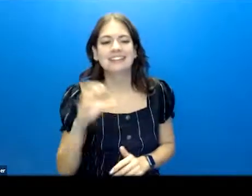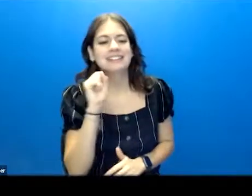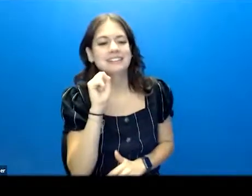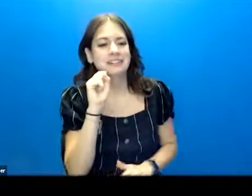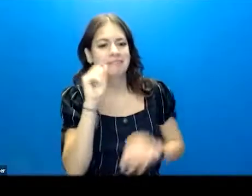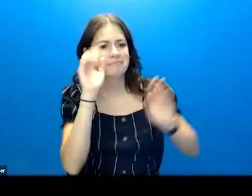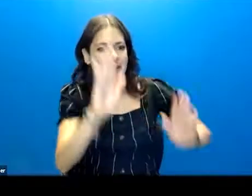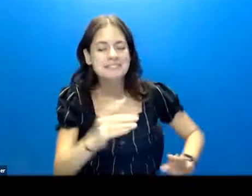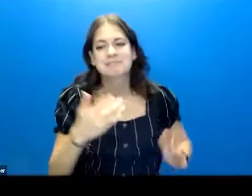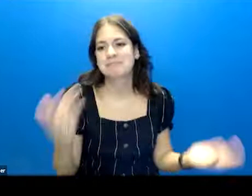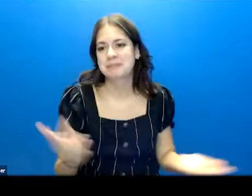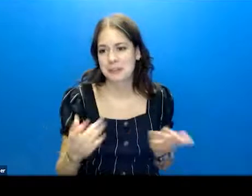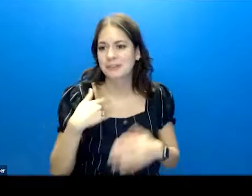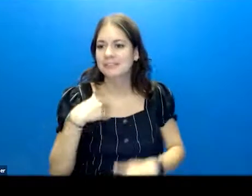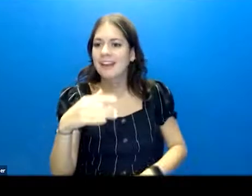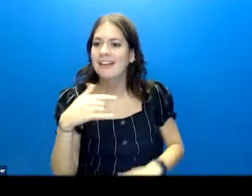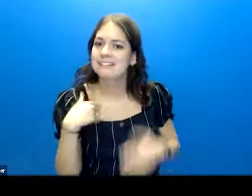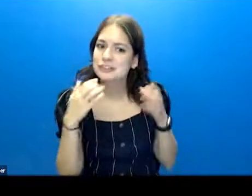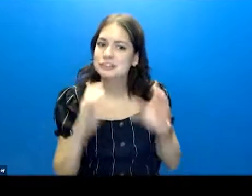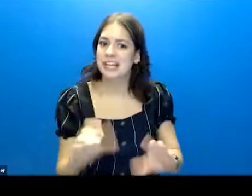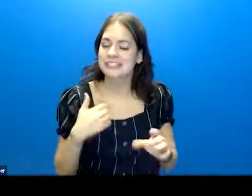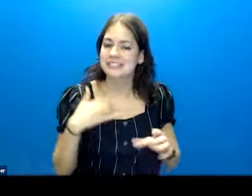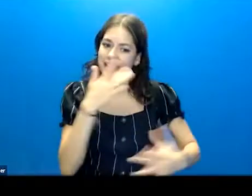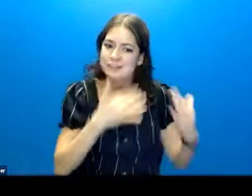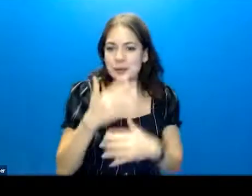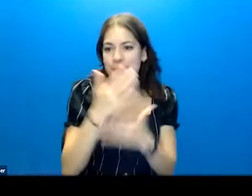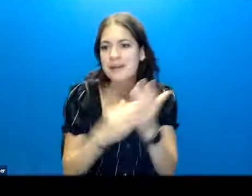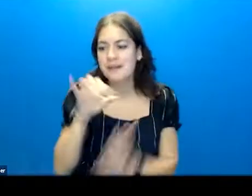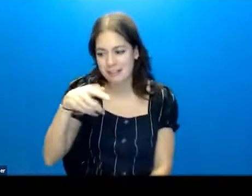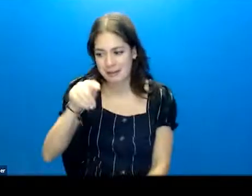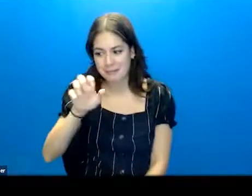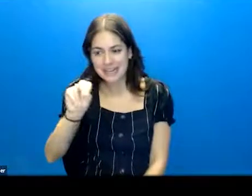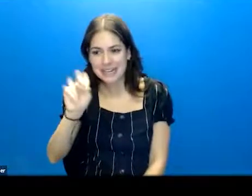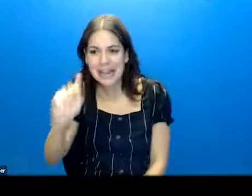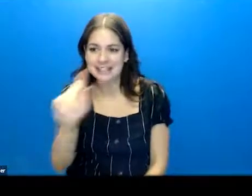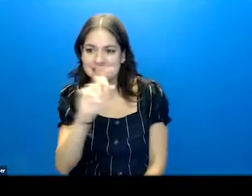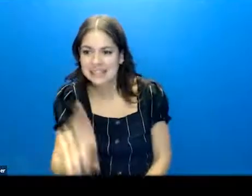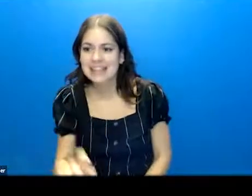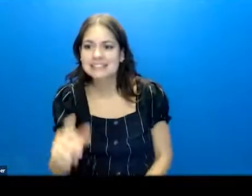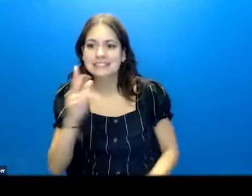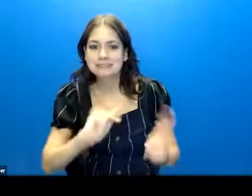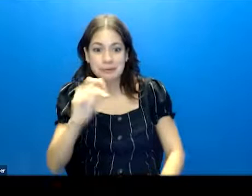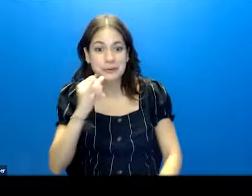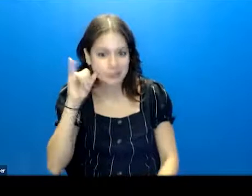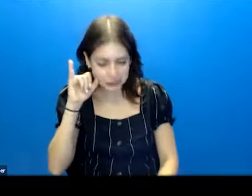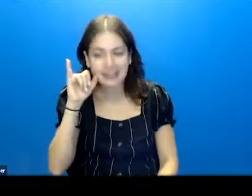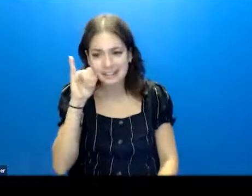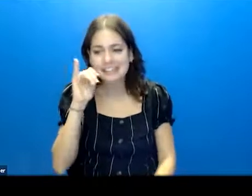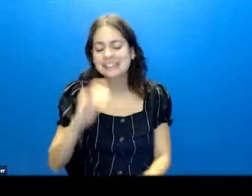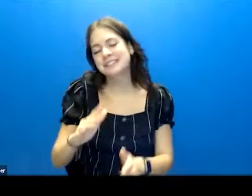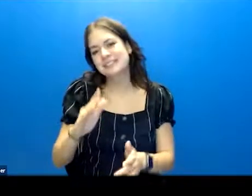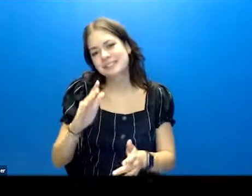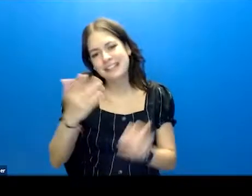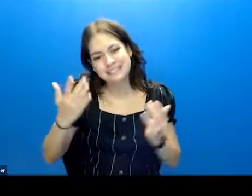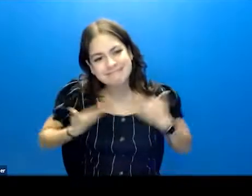Wonderful to be here. I had the chance to get to know some of the EpiNet Texas folks yesterday. Really just